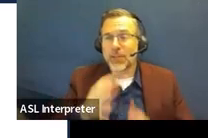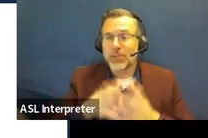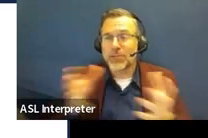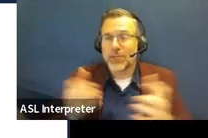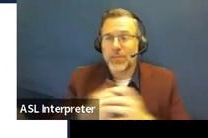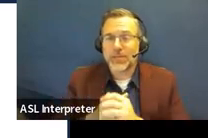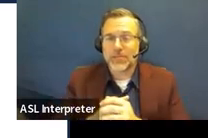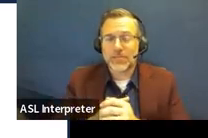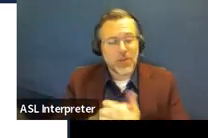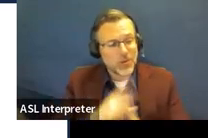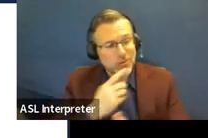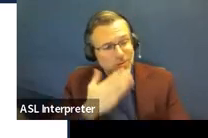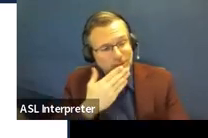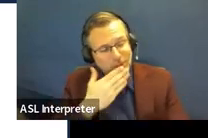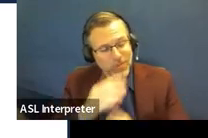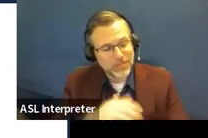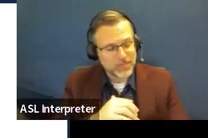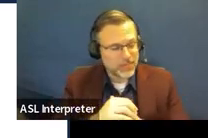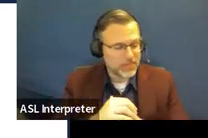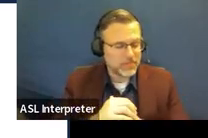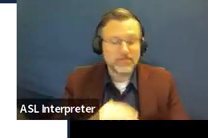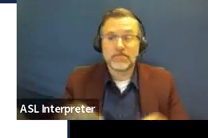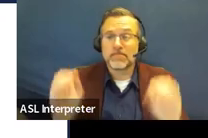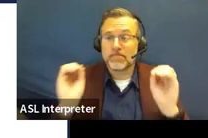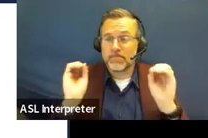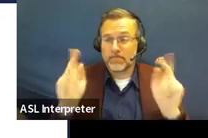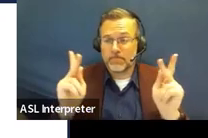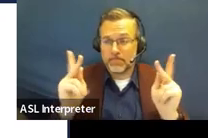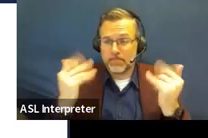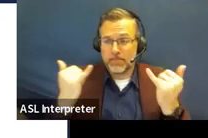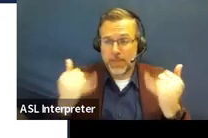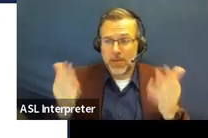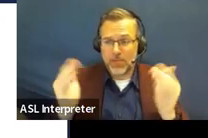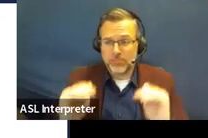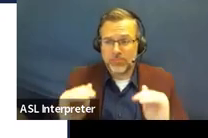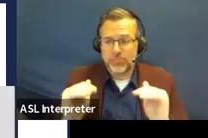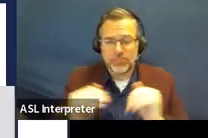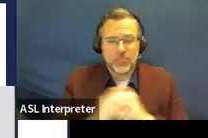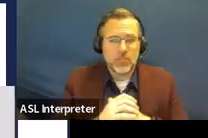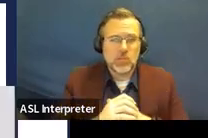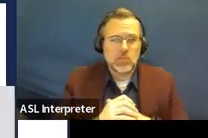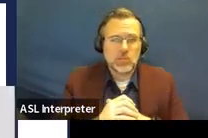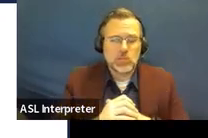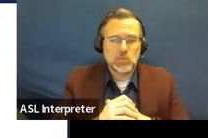Yeah. Thank you. Okay. So we'll go, let's see.